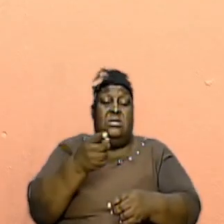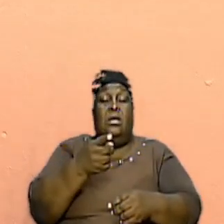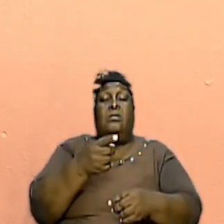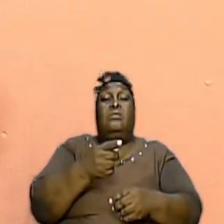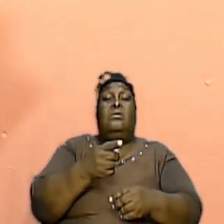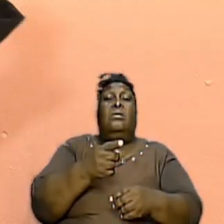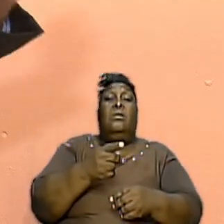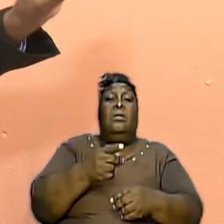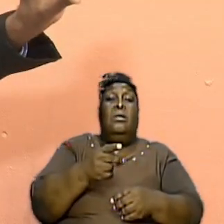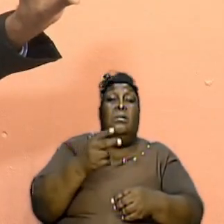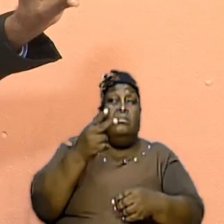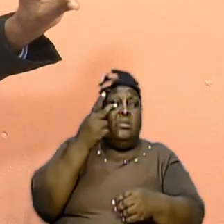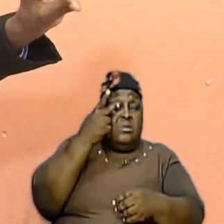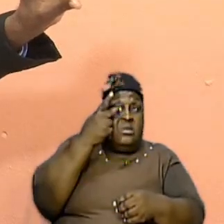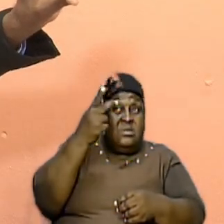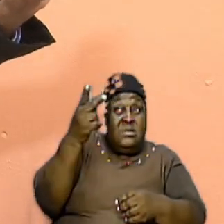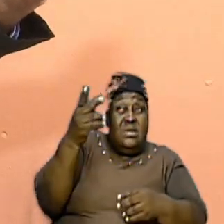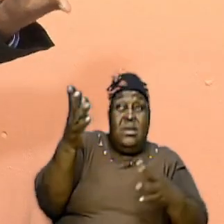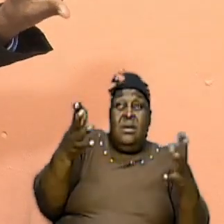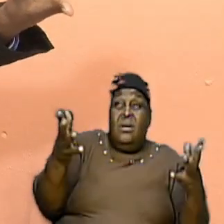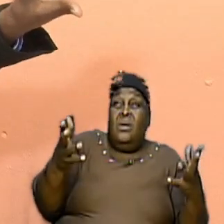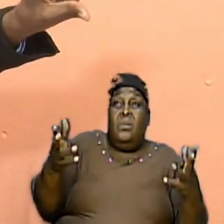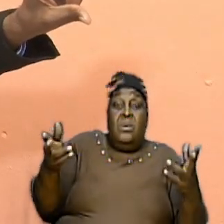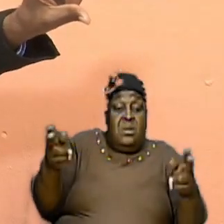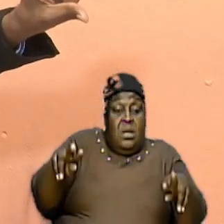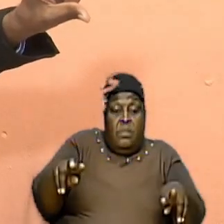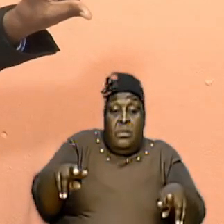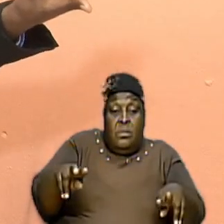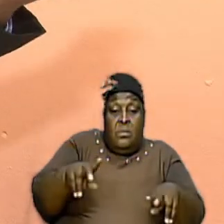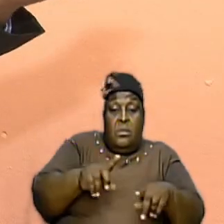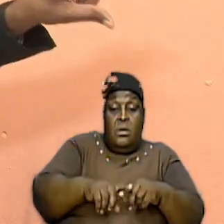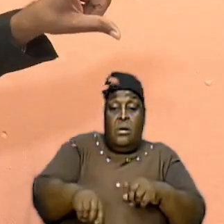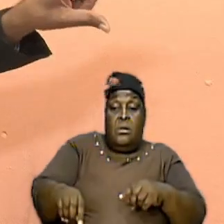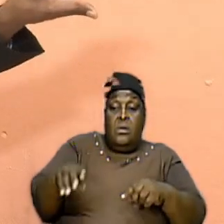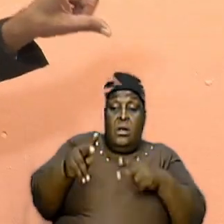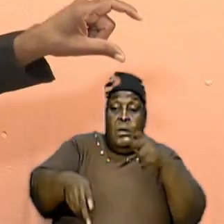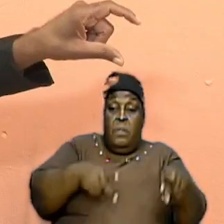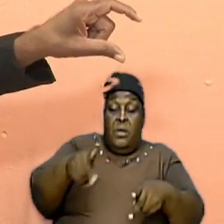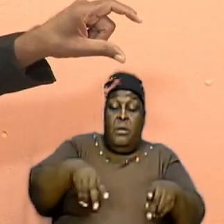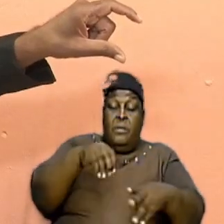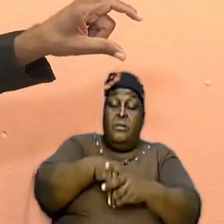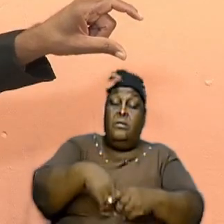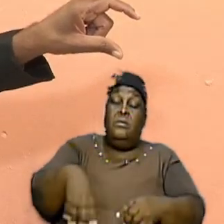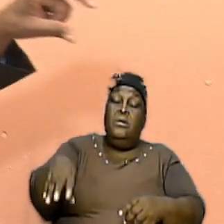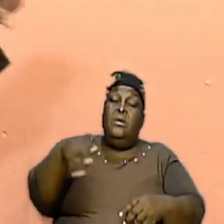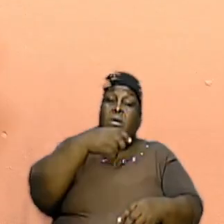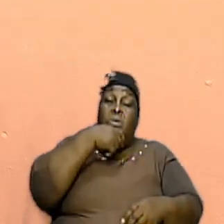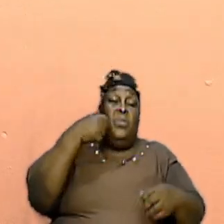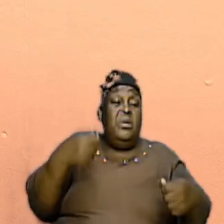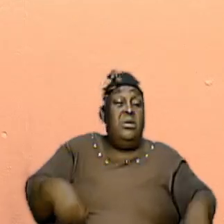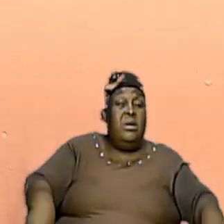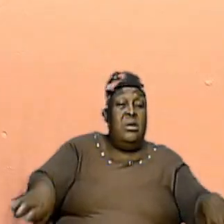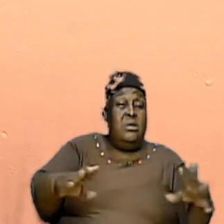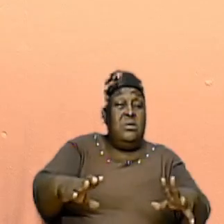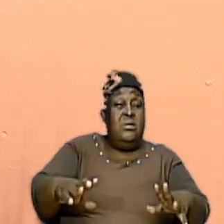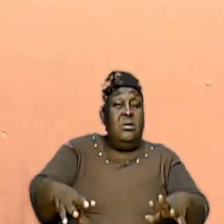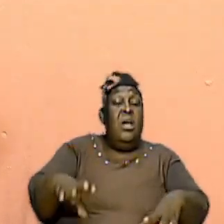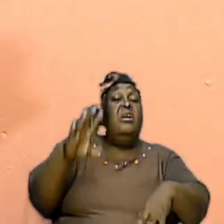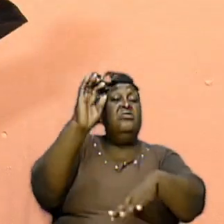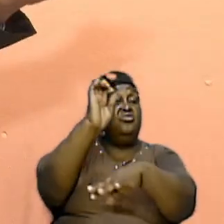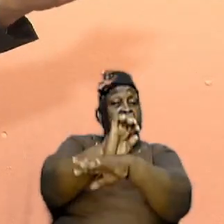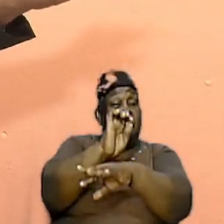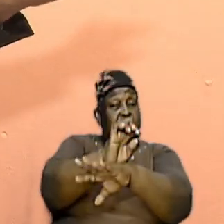Look At What Happened To The People Back There In The Wilderness At The Church